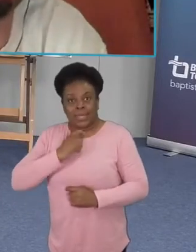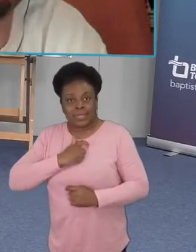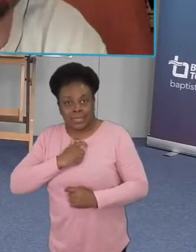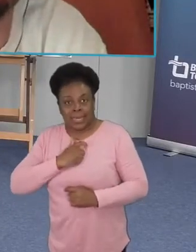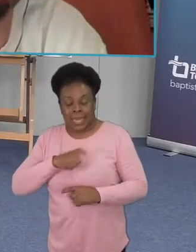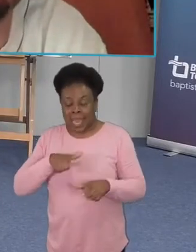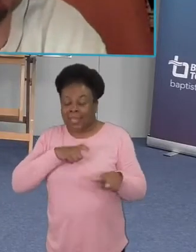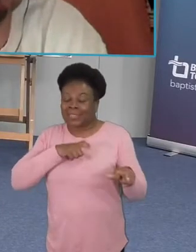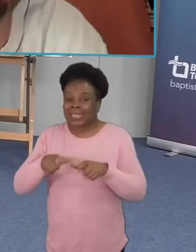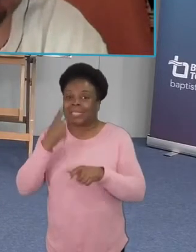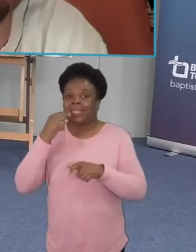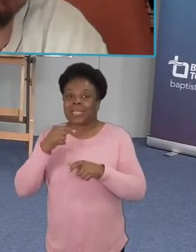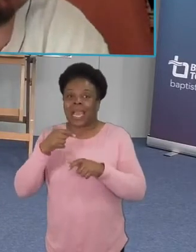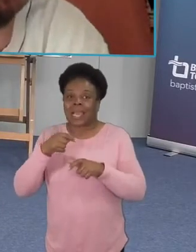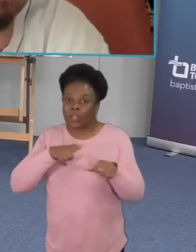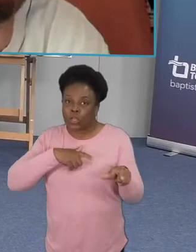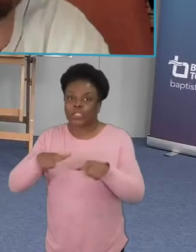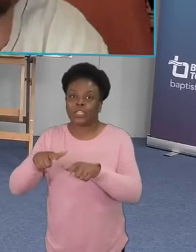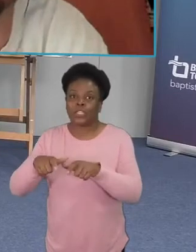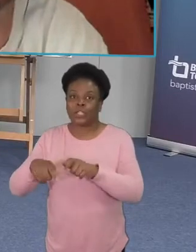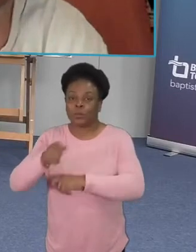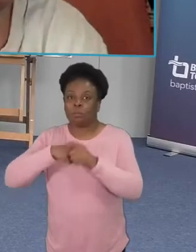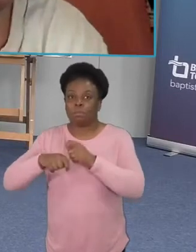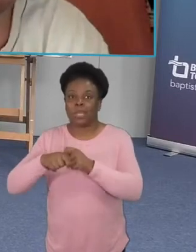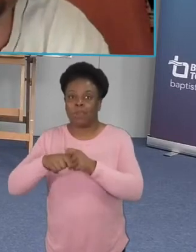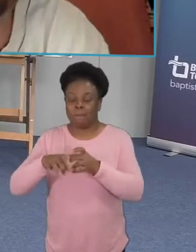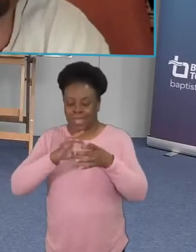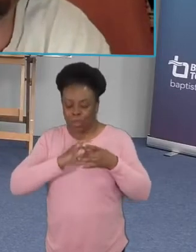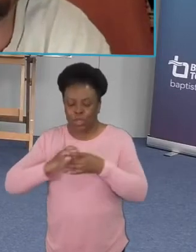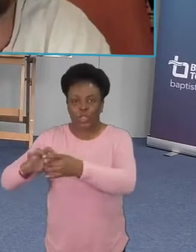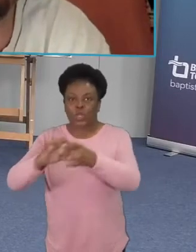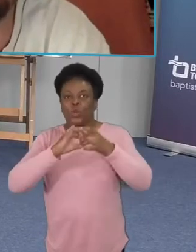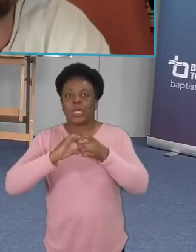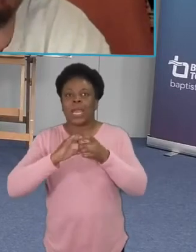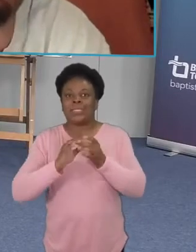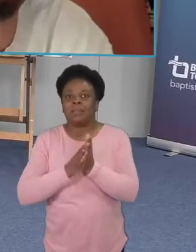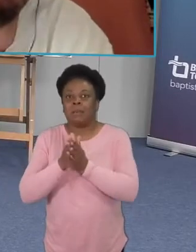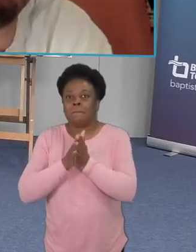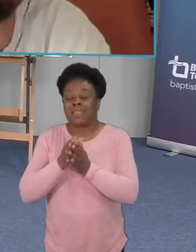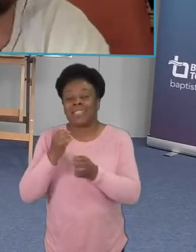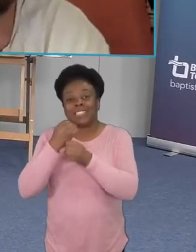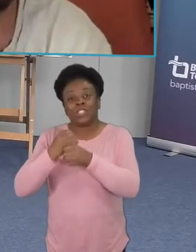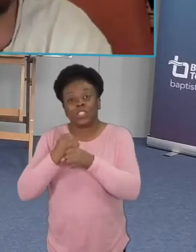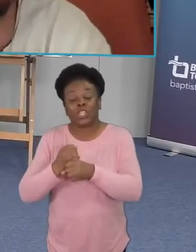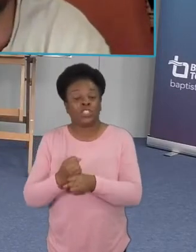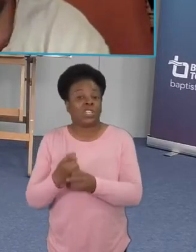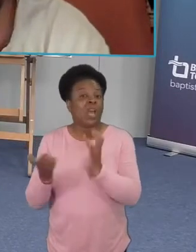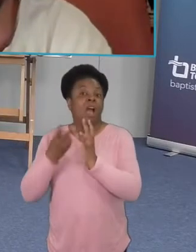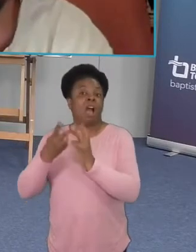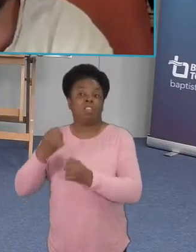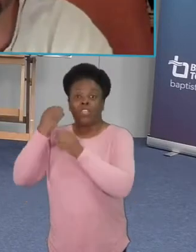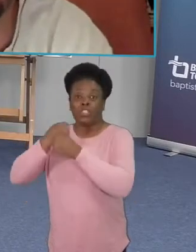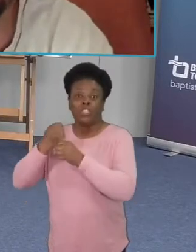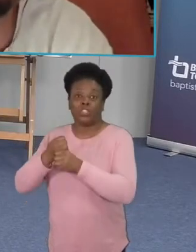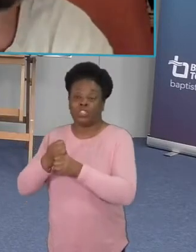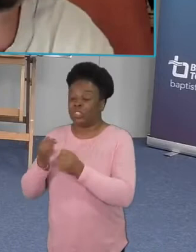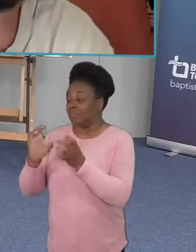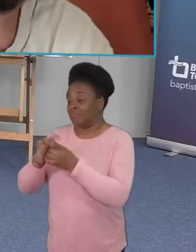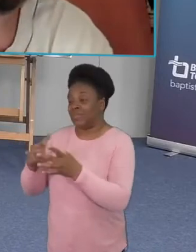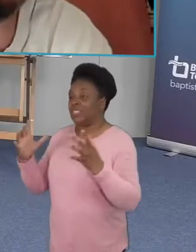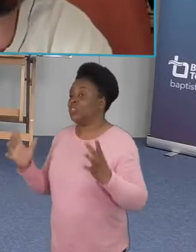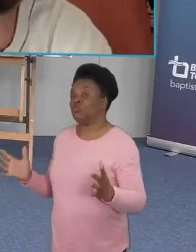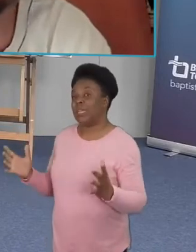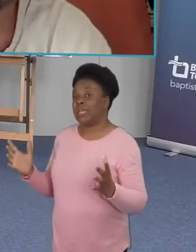methodist church and that didn't happen so i think there's folks that there's other conferences that will exclude